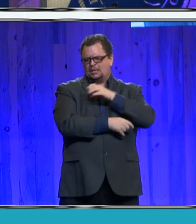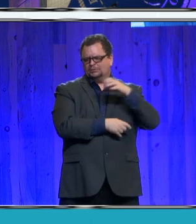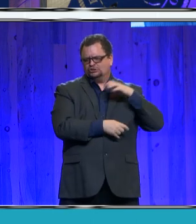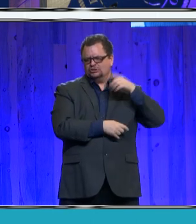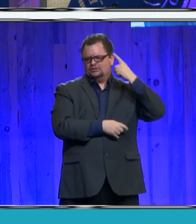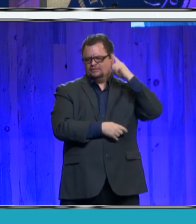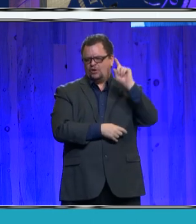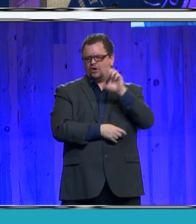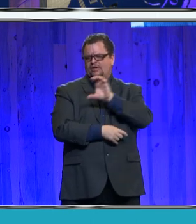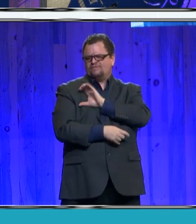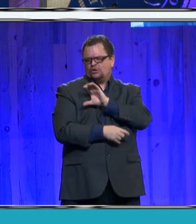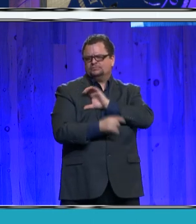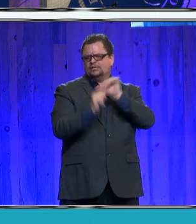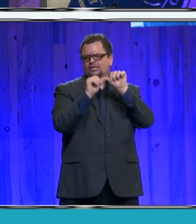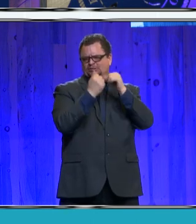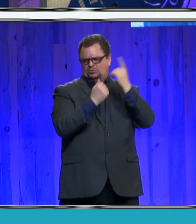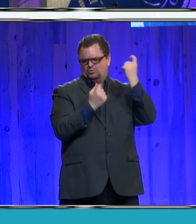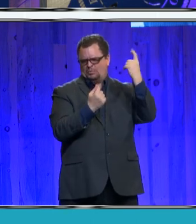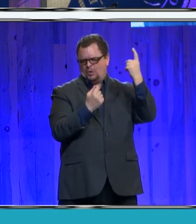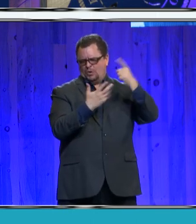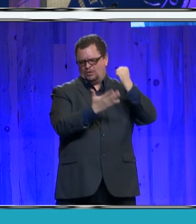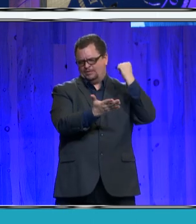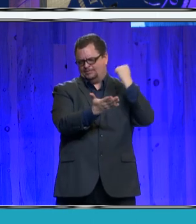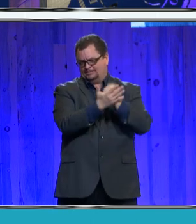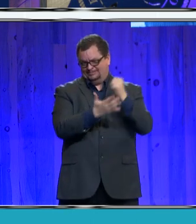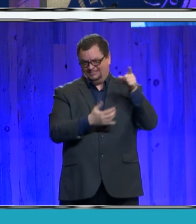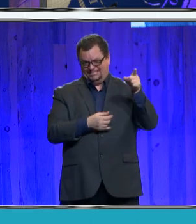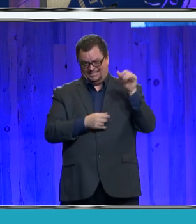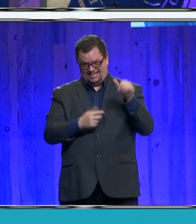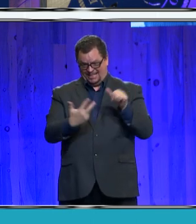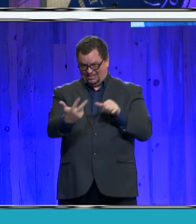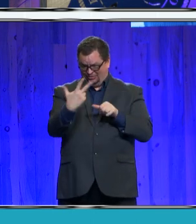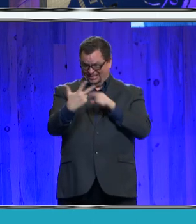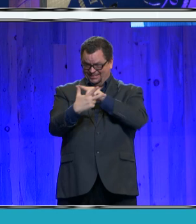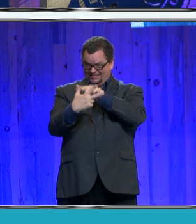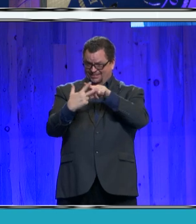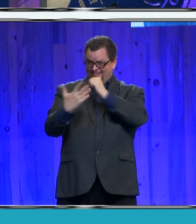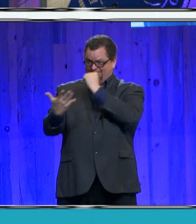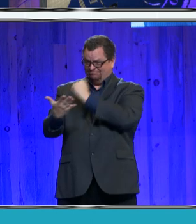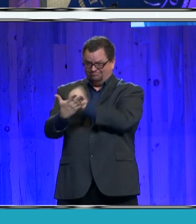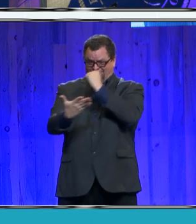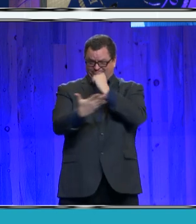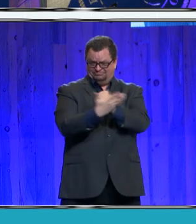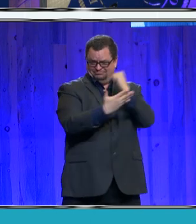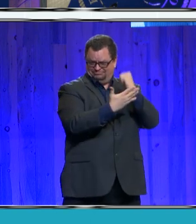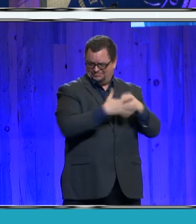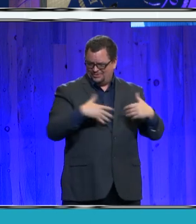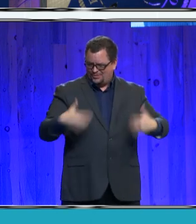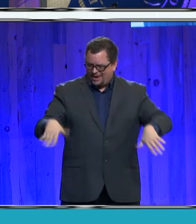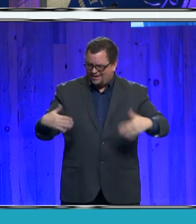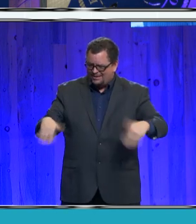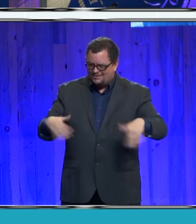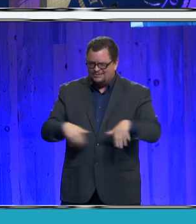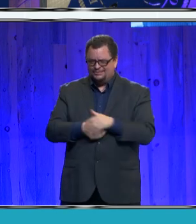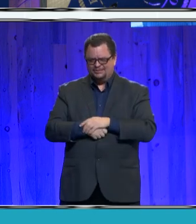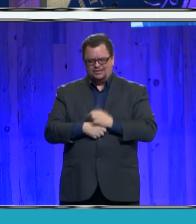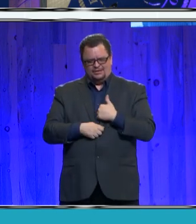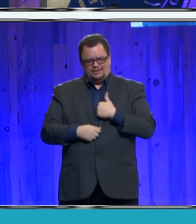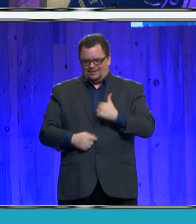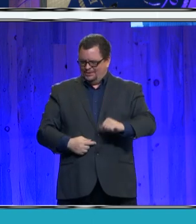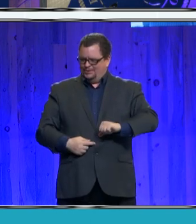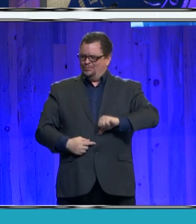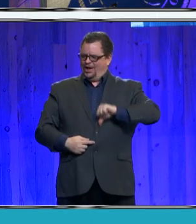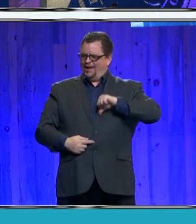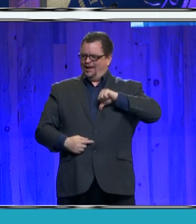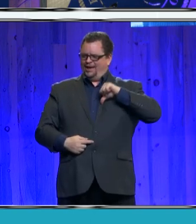and that would be a triple crown achievement. But I am also proud of the great men and women who